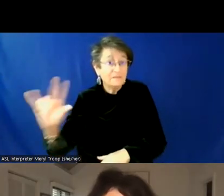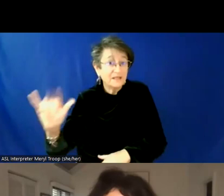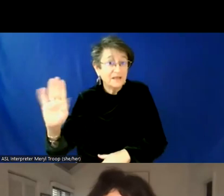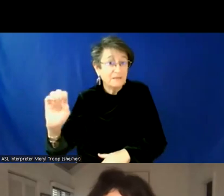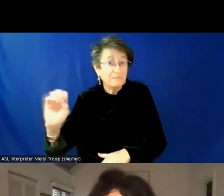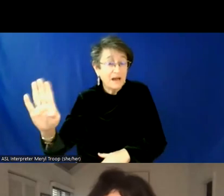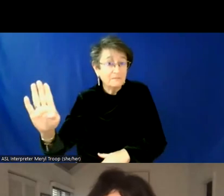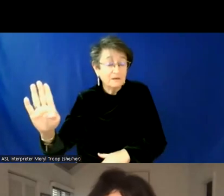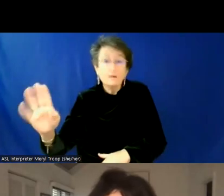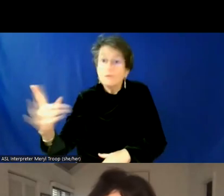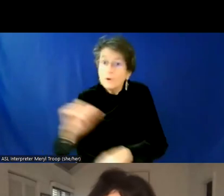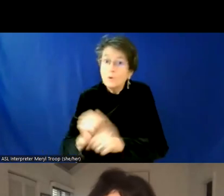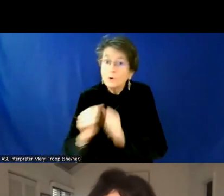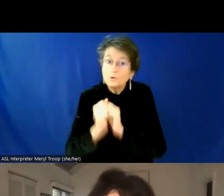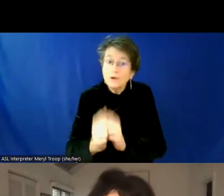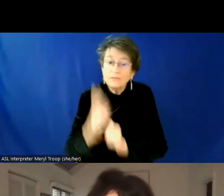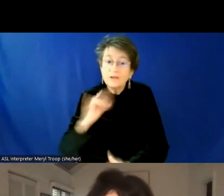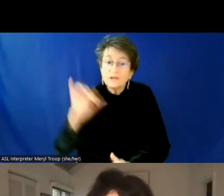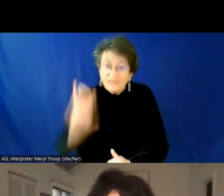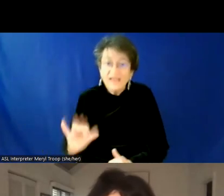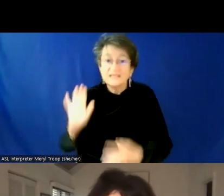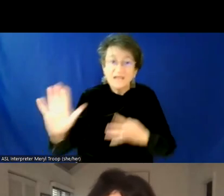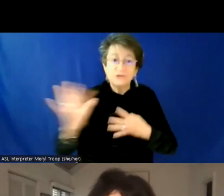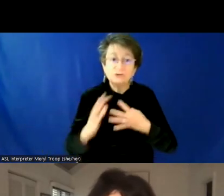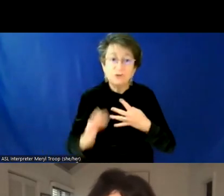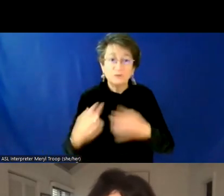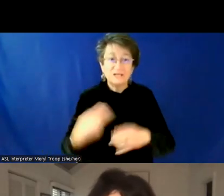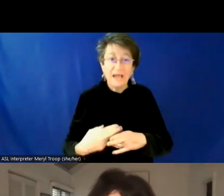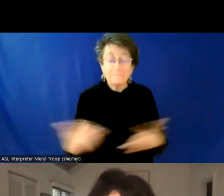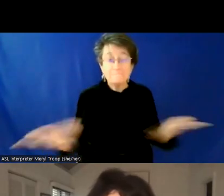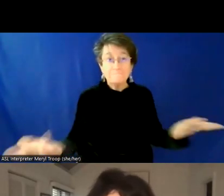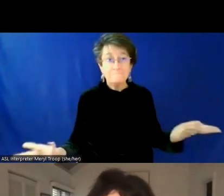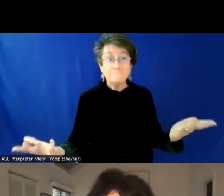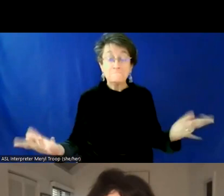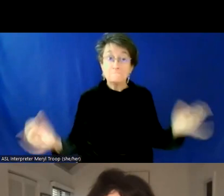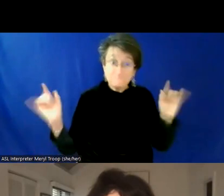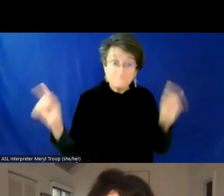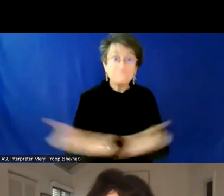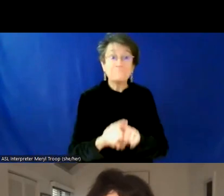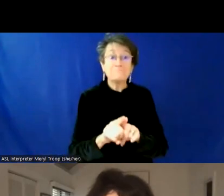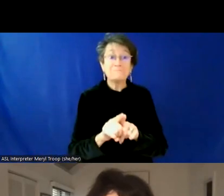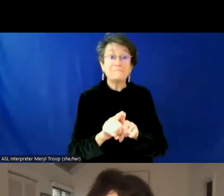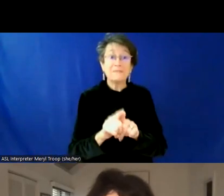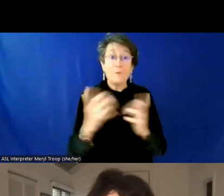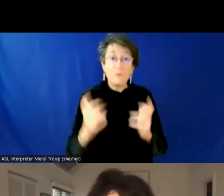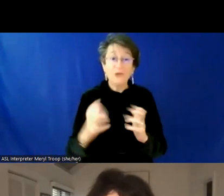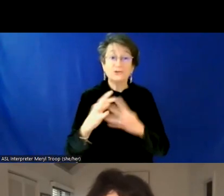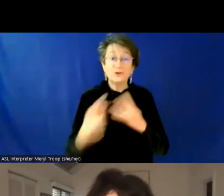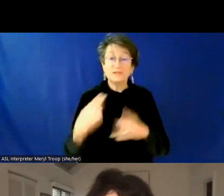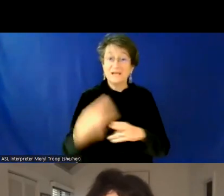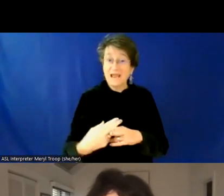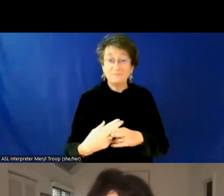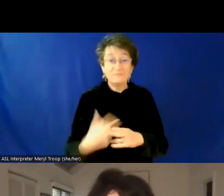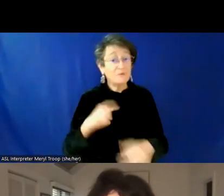but, you we, we were able to work together on it, you know, we should call people as who they're known by. Right. Uh, and so I, I think that making this